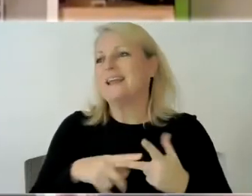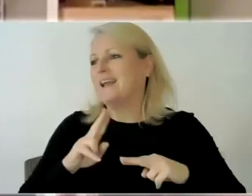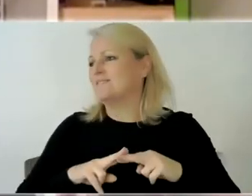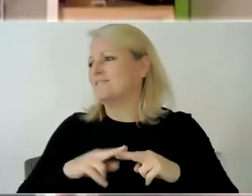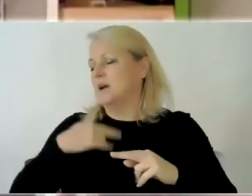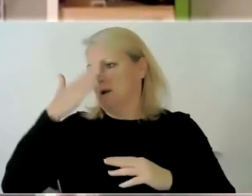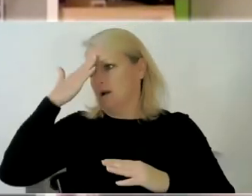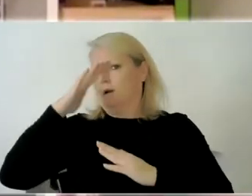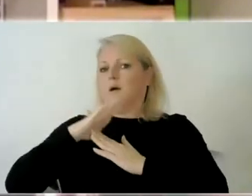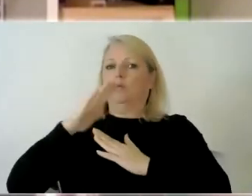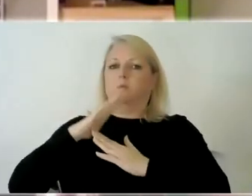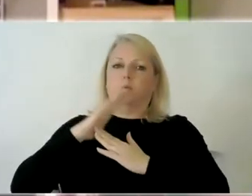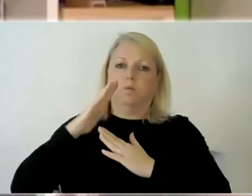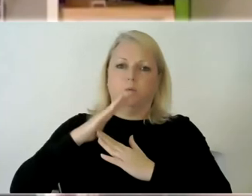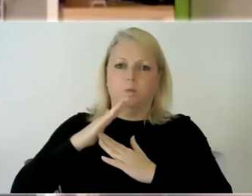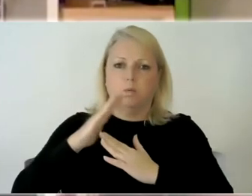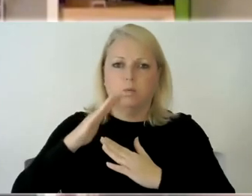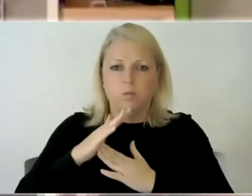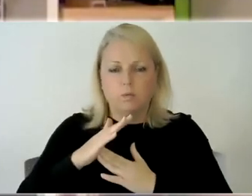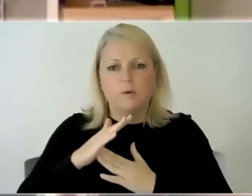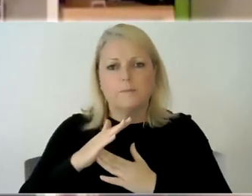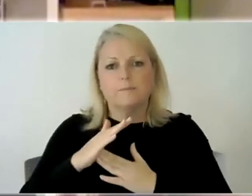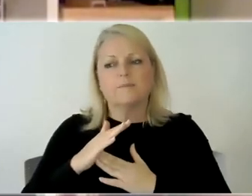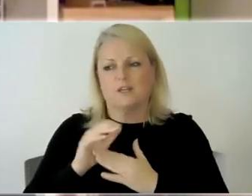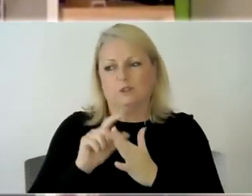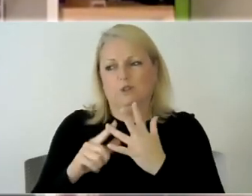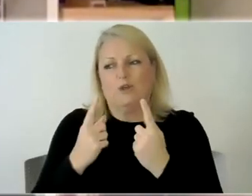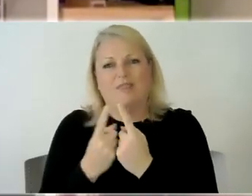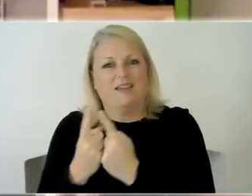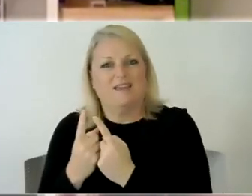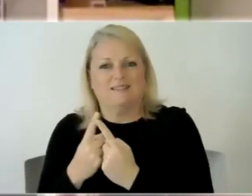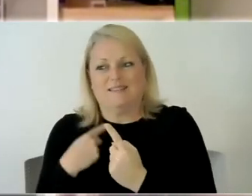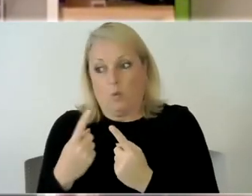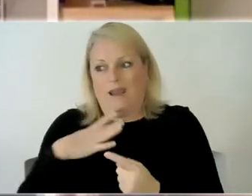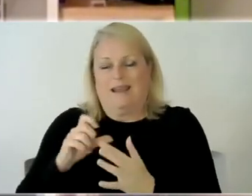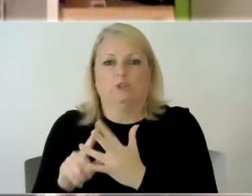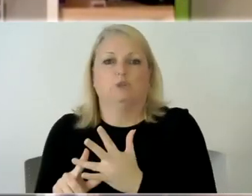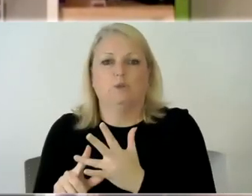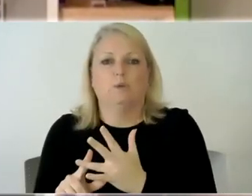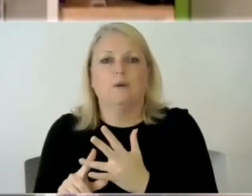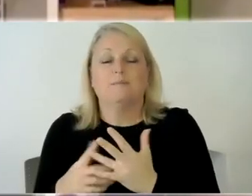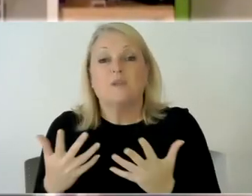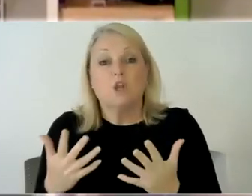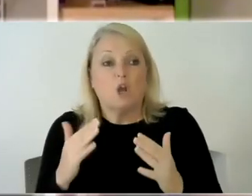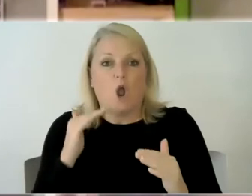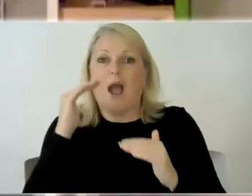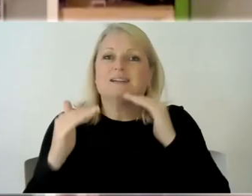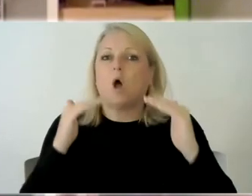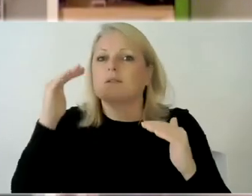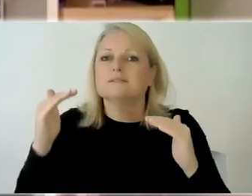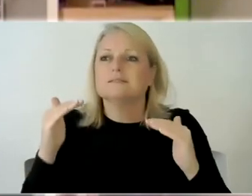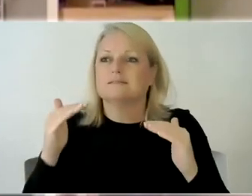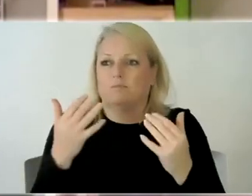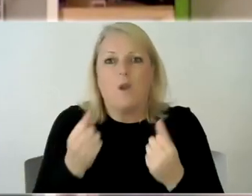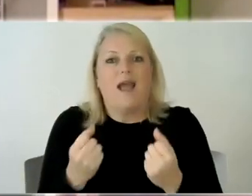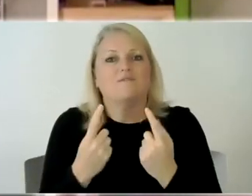off to to to do the things that we need to do but you know just as adults we we have things that we you